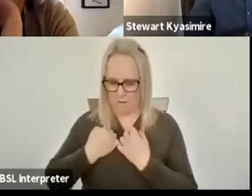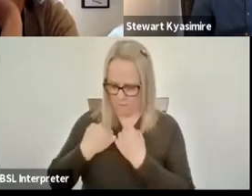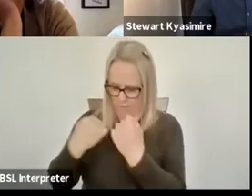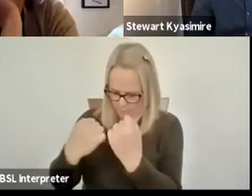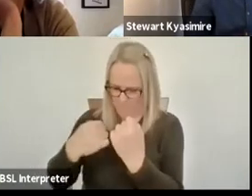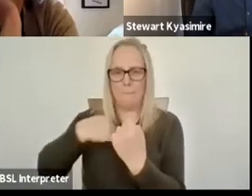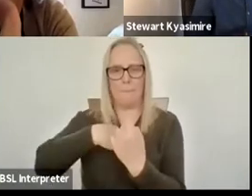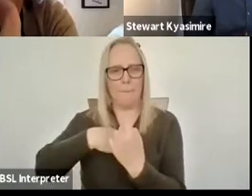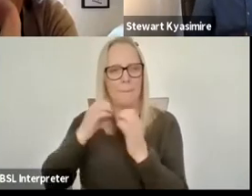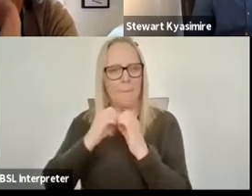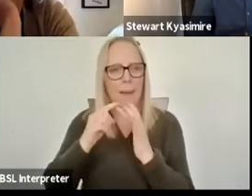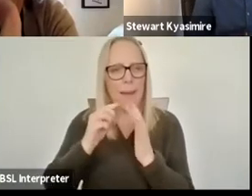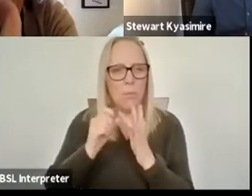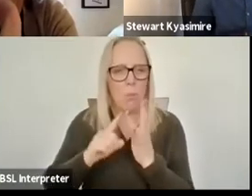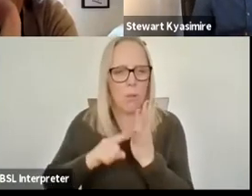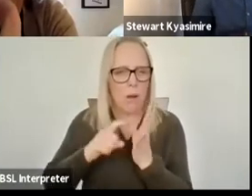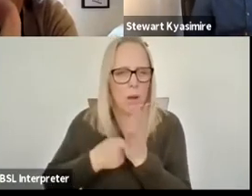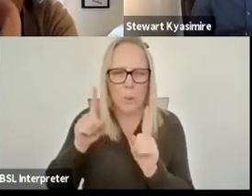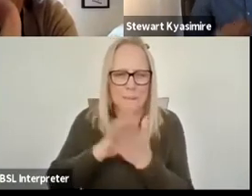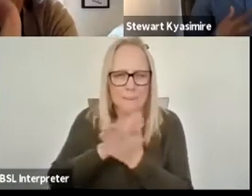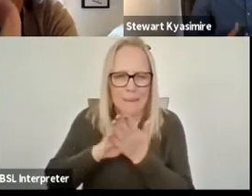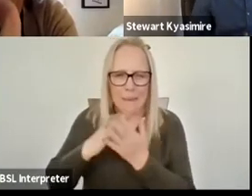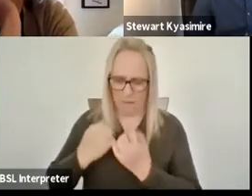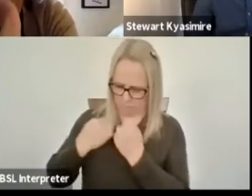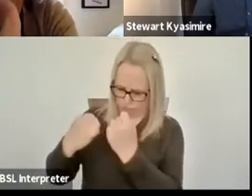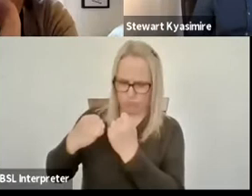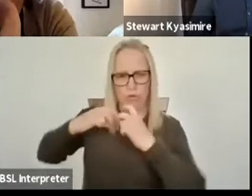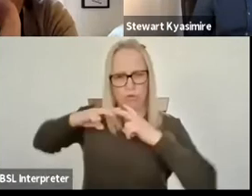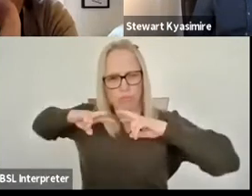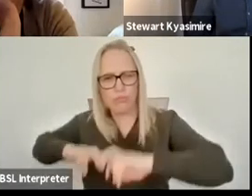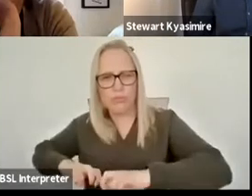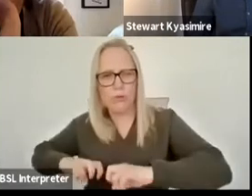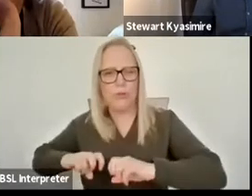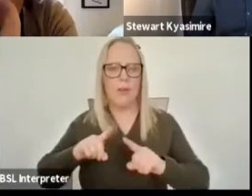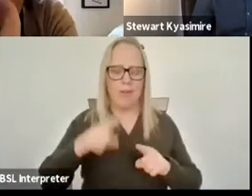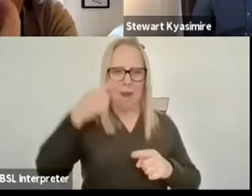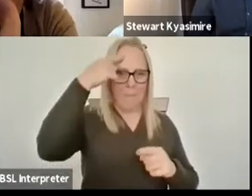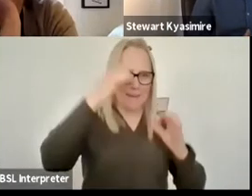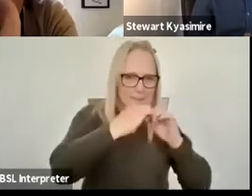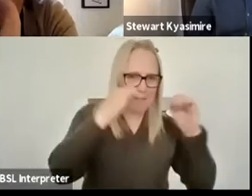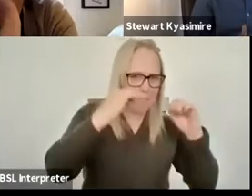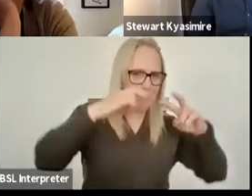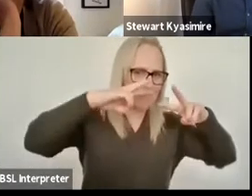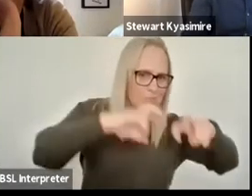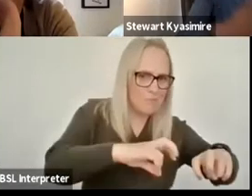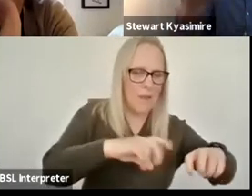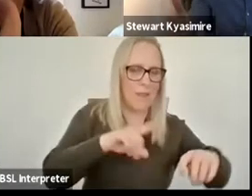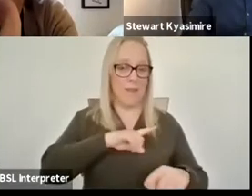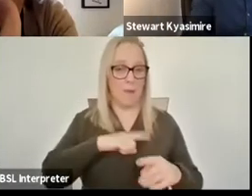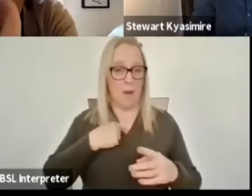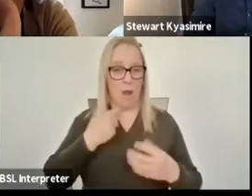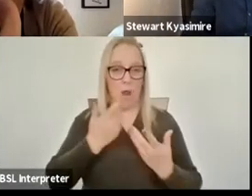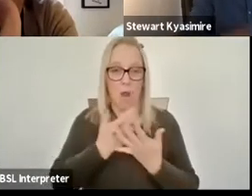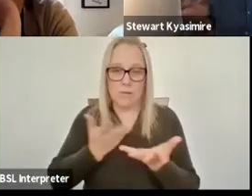that for me took um many years and i speak to a lot of people about um mental health this is what something that we touched on now we're all